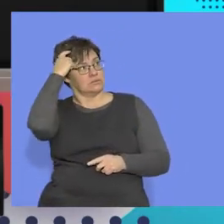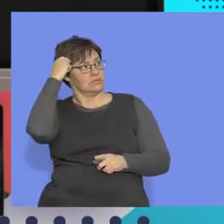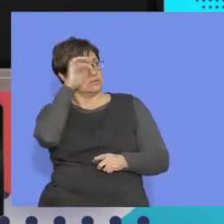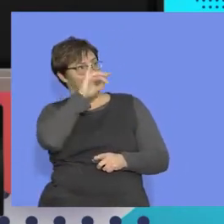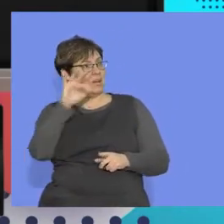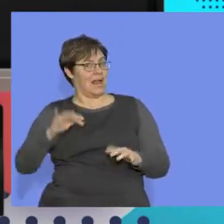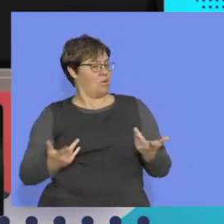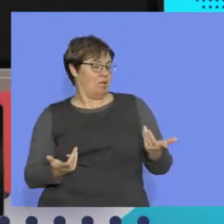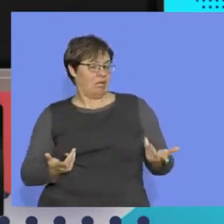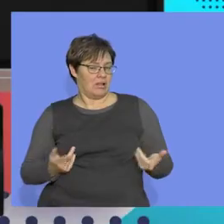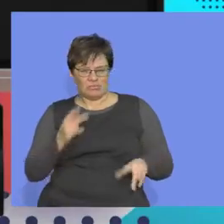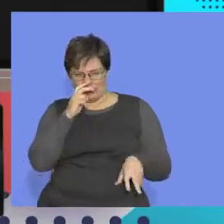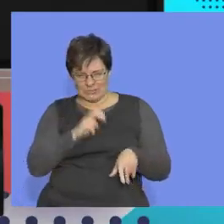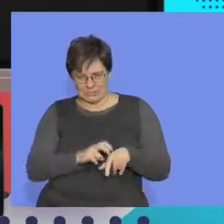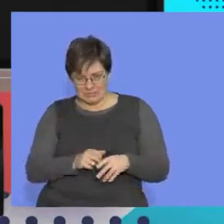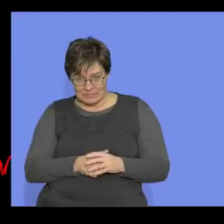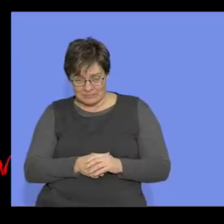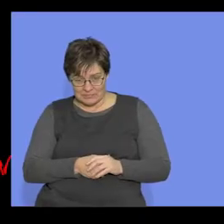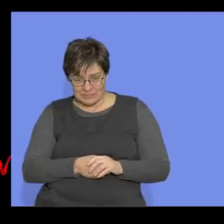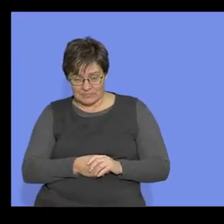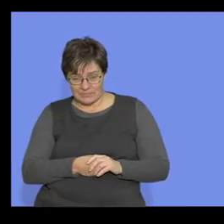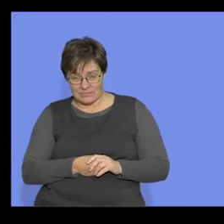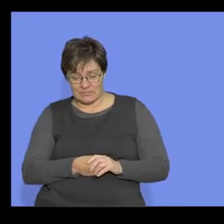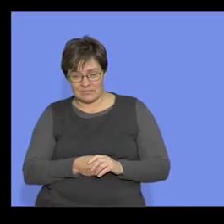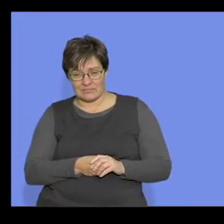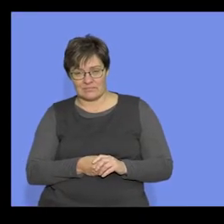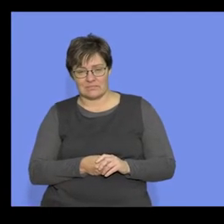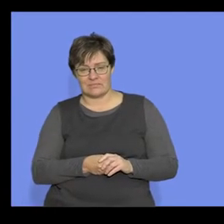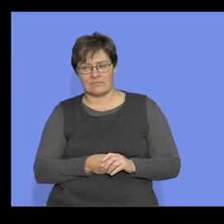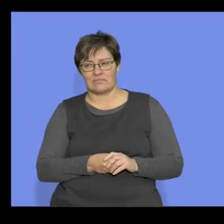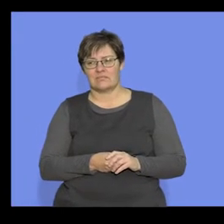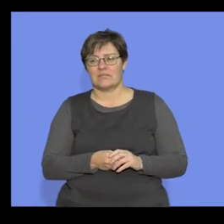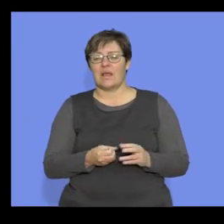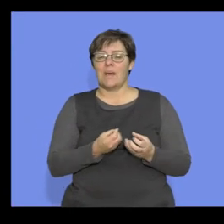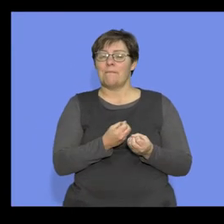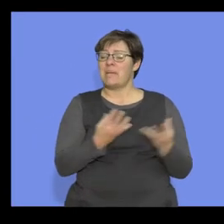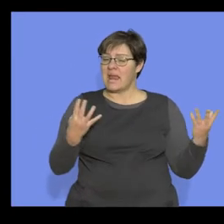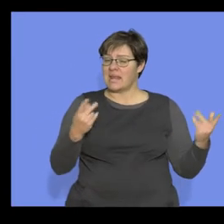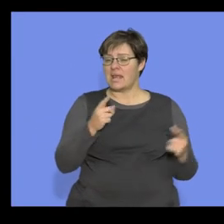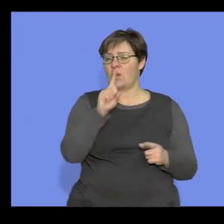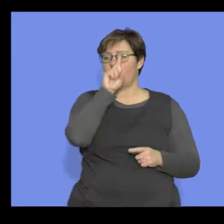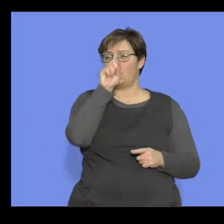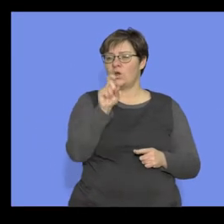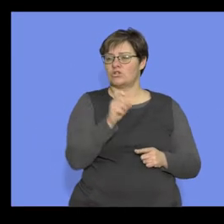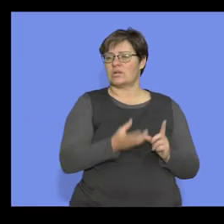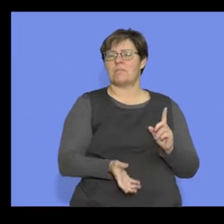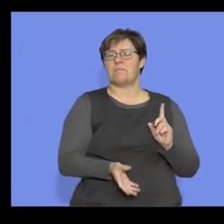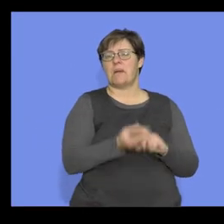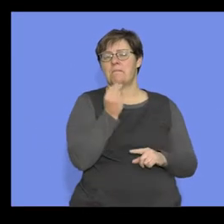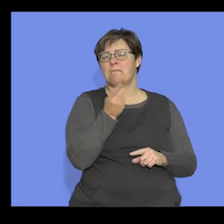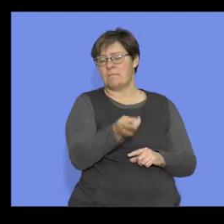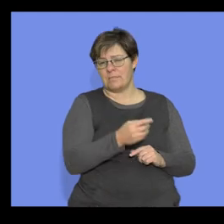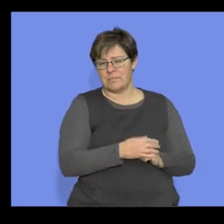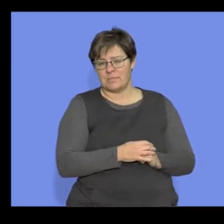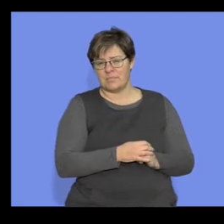always have to learn the spelling. Okay, so guys, very often, what's the kind of question they're going to be asked here?